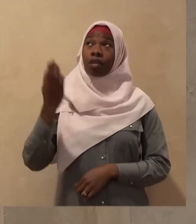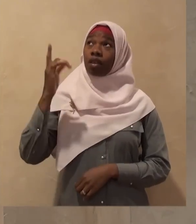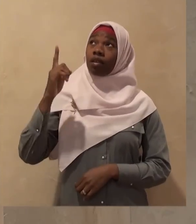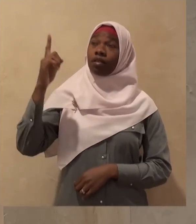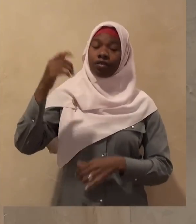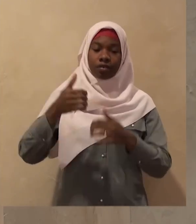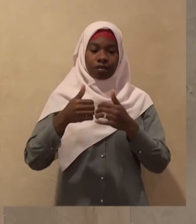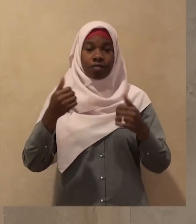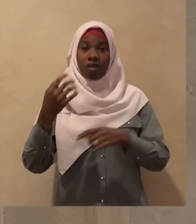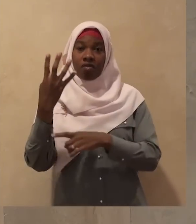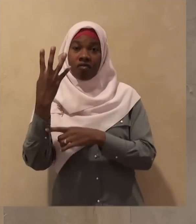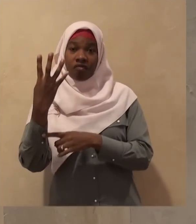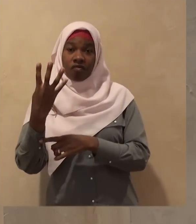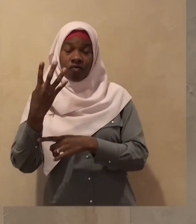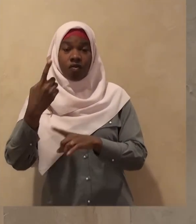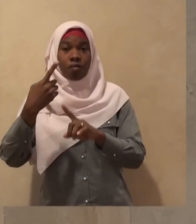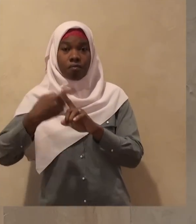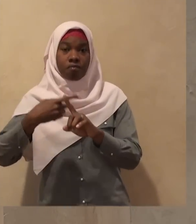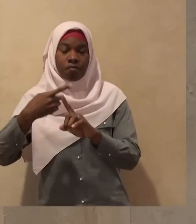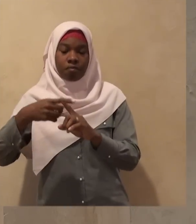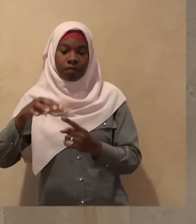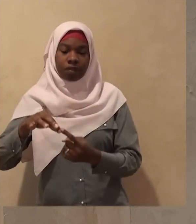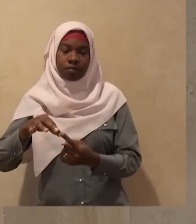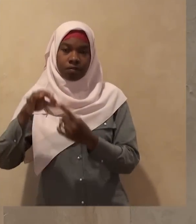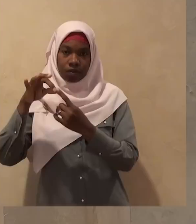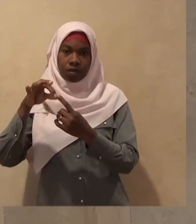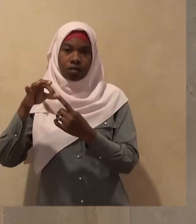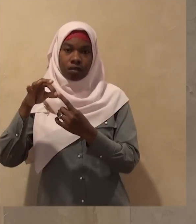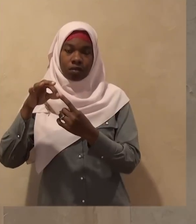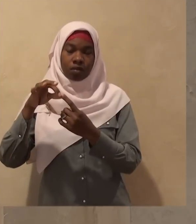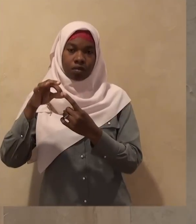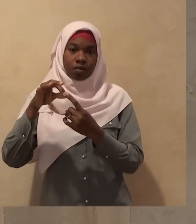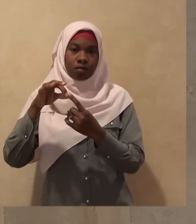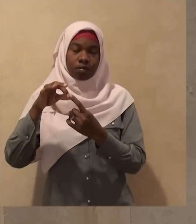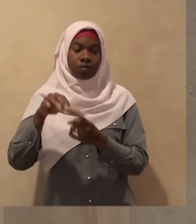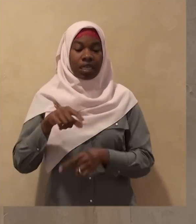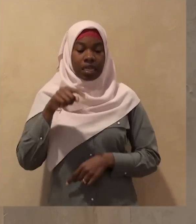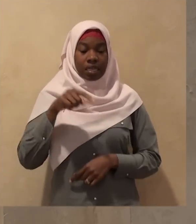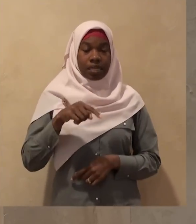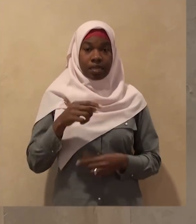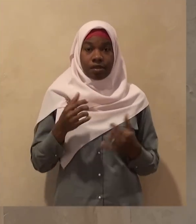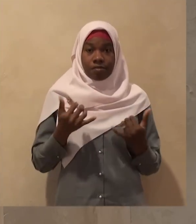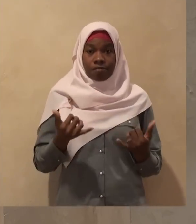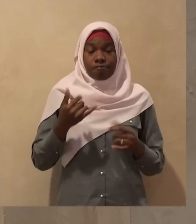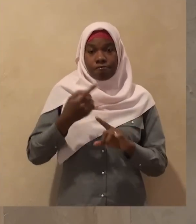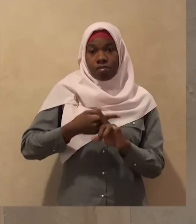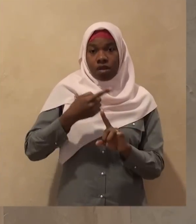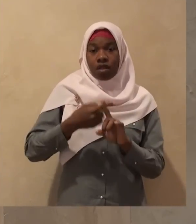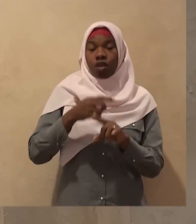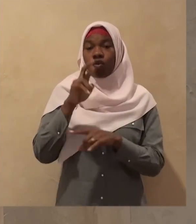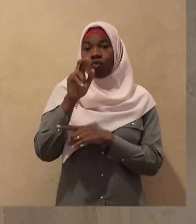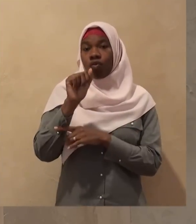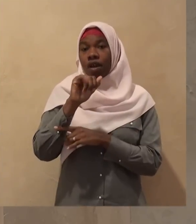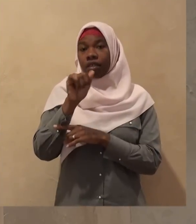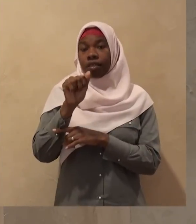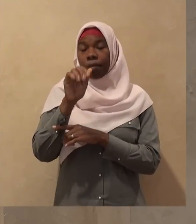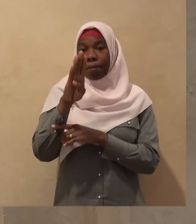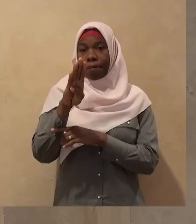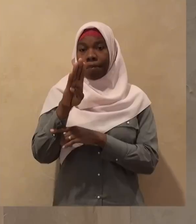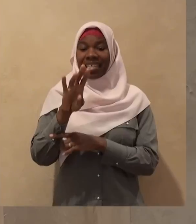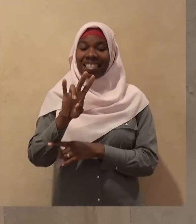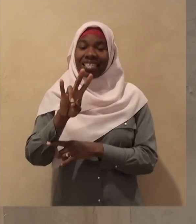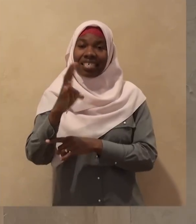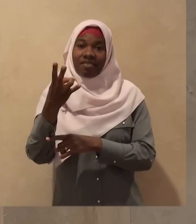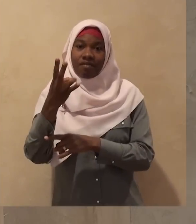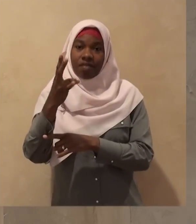sarajab is the seven months in the islamic lunar calendar and is one of these four sacred